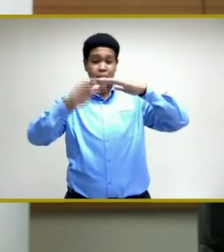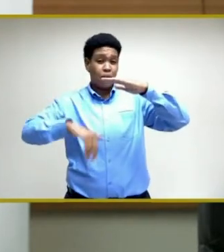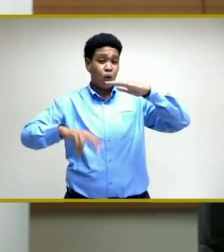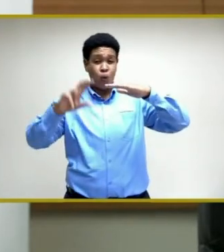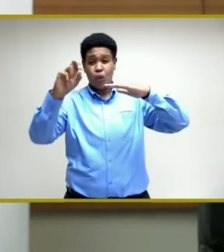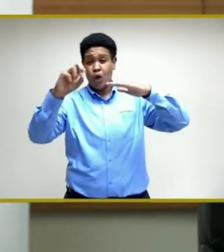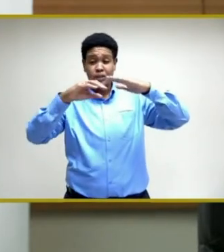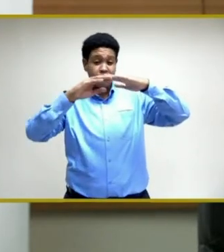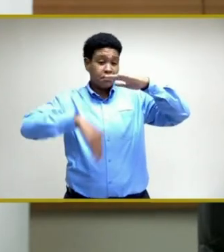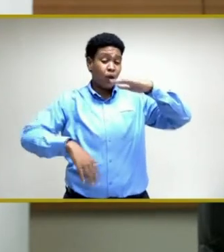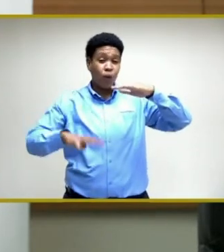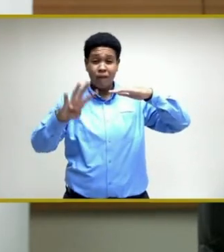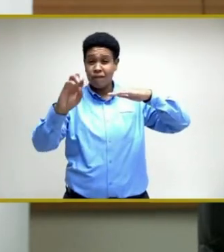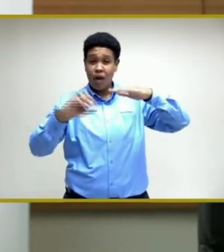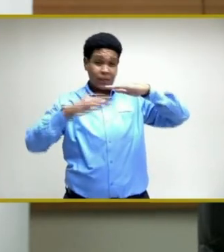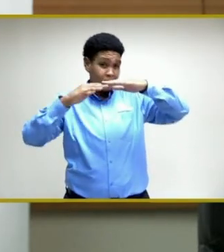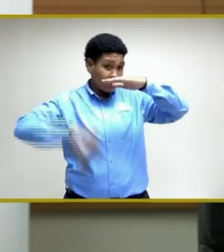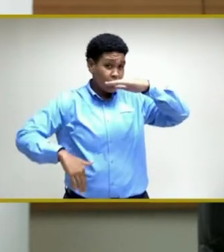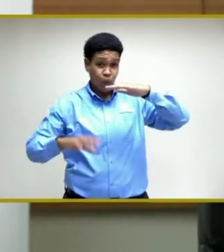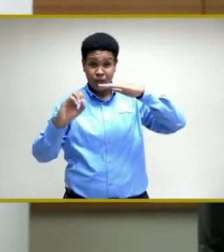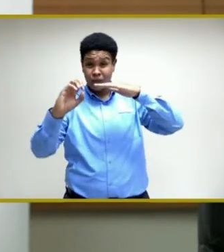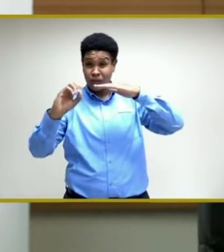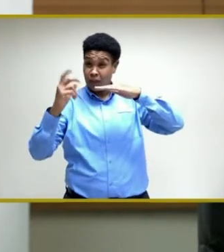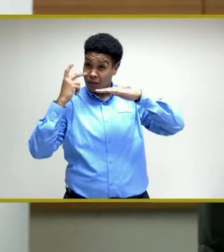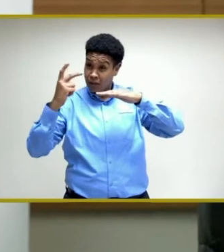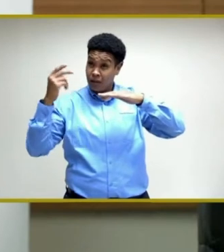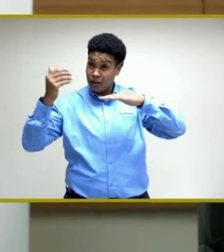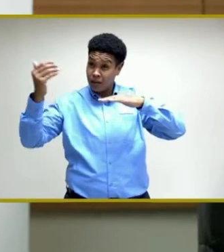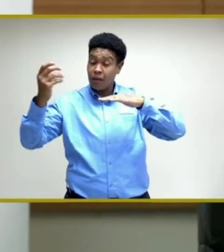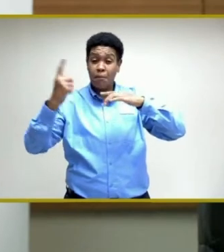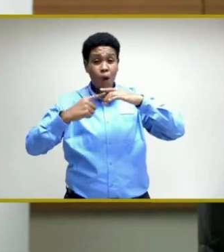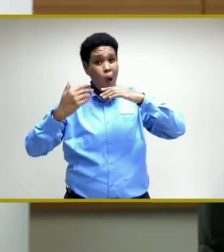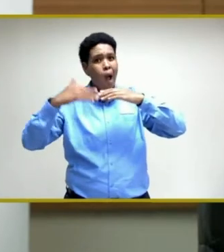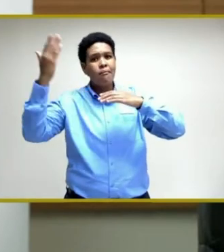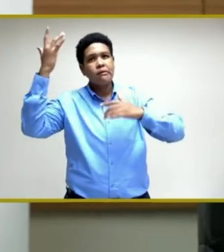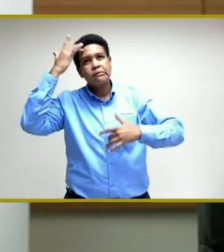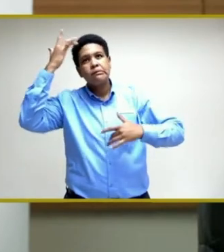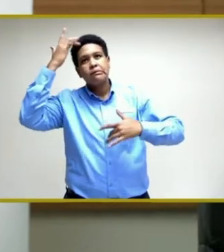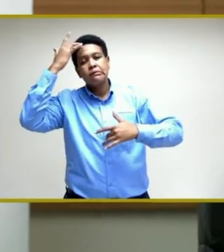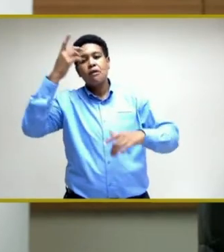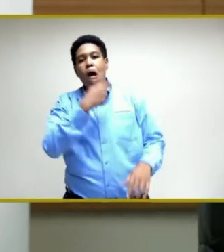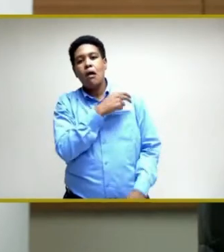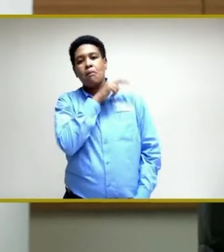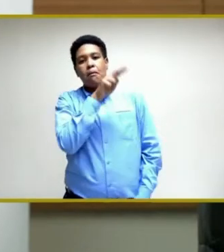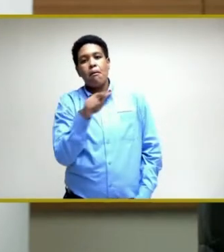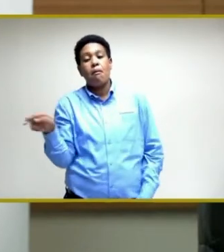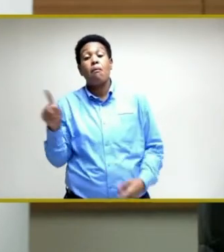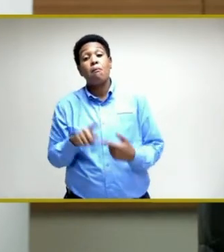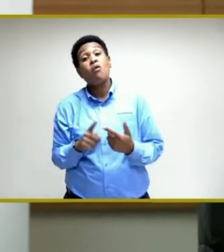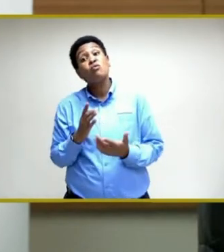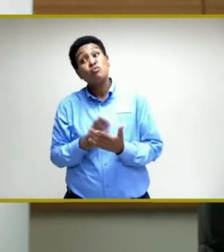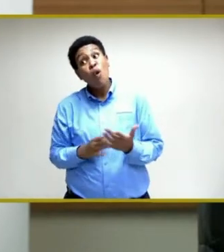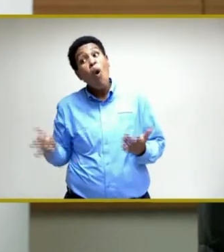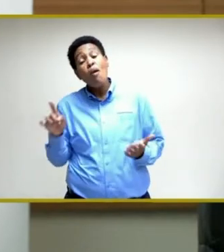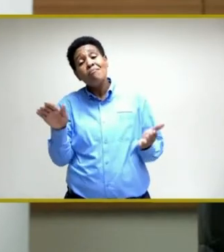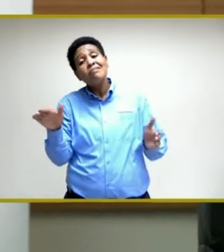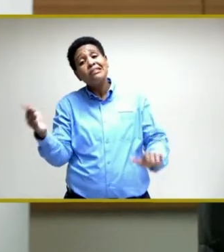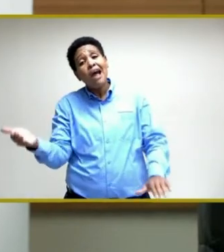below 40, below 50, and of course above, not only being hospitalized, but in some instances,